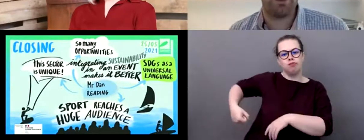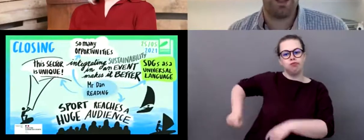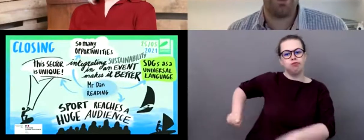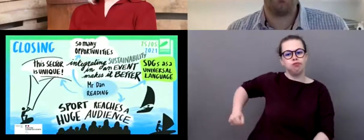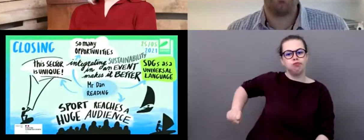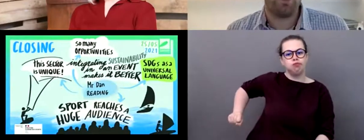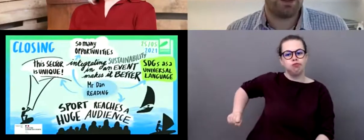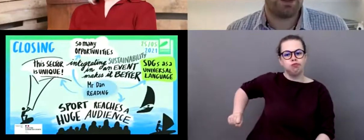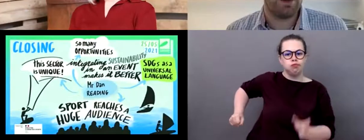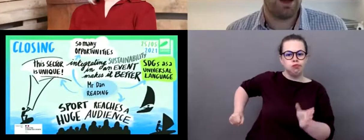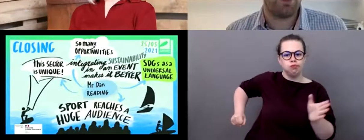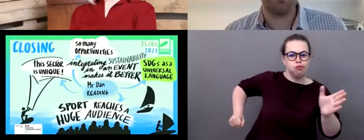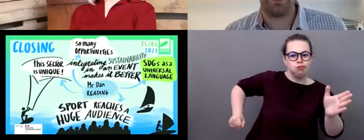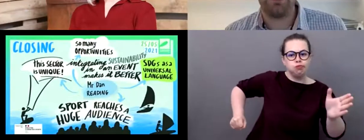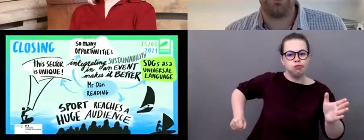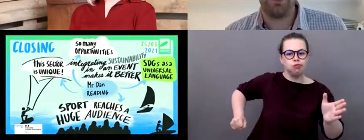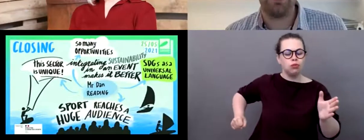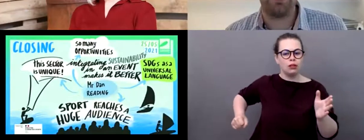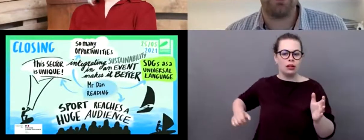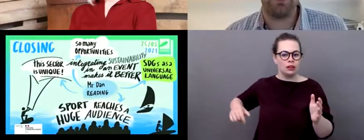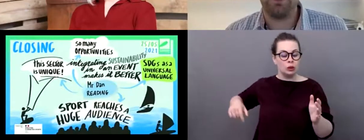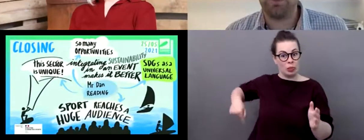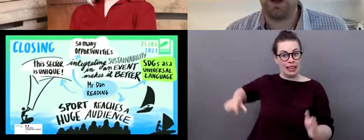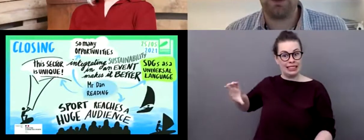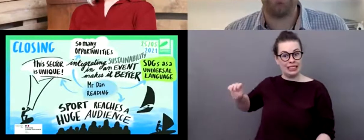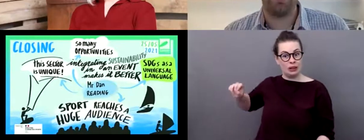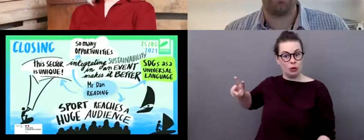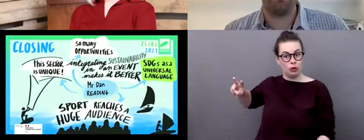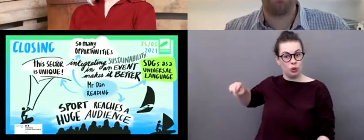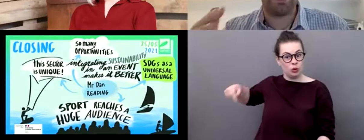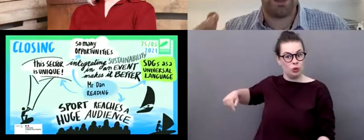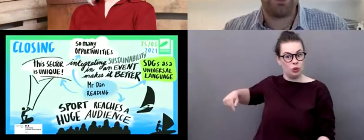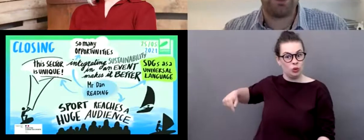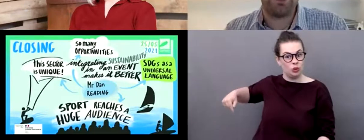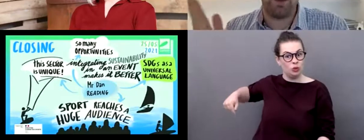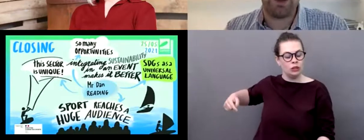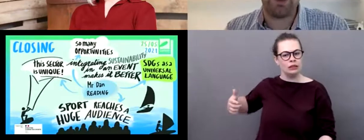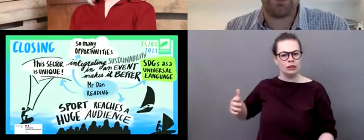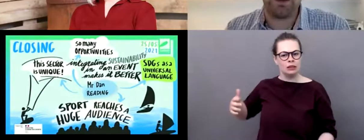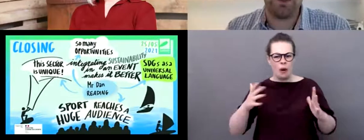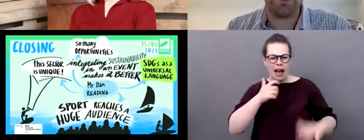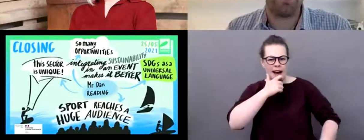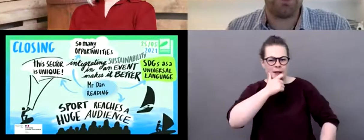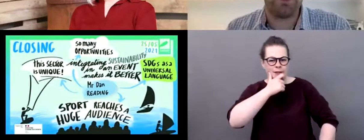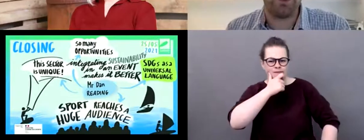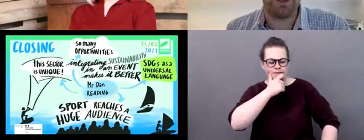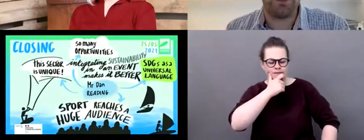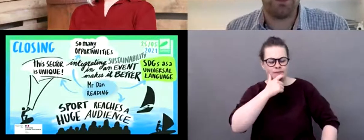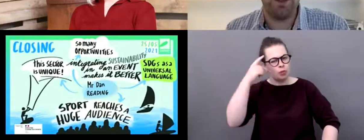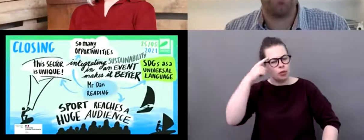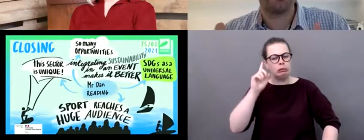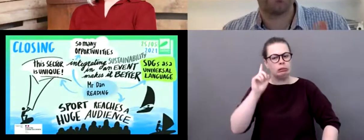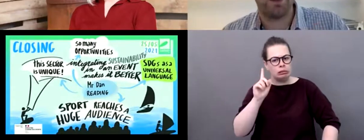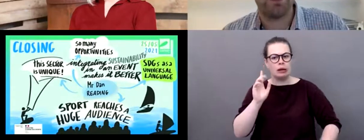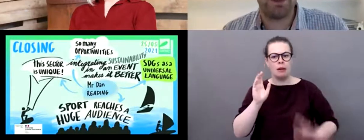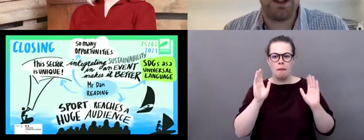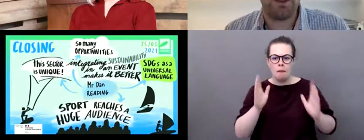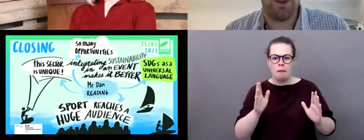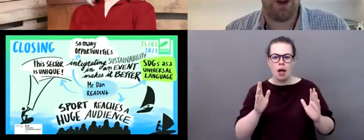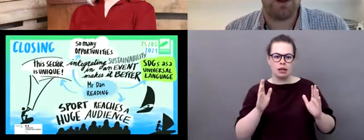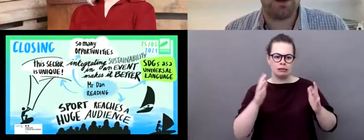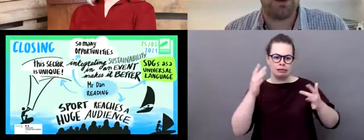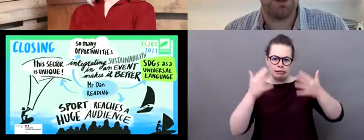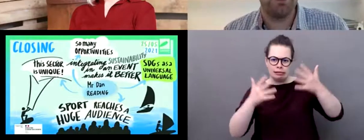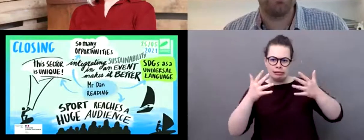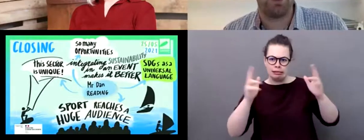starting to think, how can we, how can we change this? And, you know, there's a few regulations. So we're cutting numbers by 50%, but there's also a safety